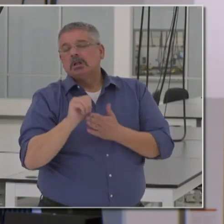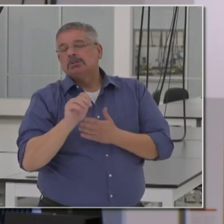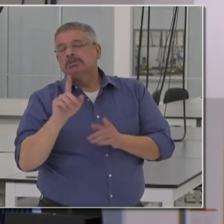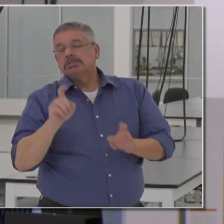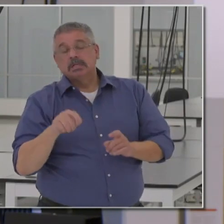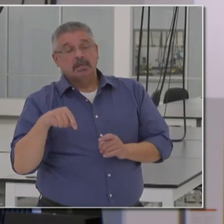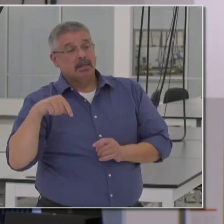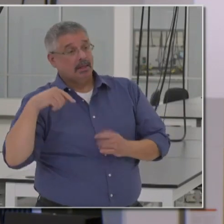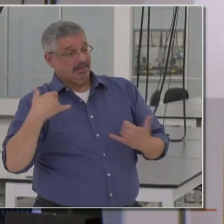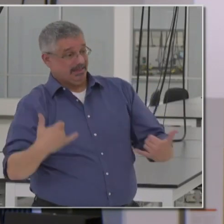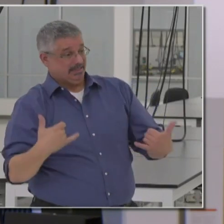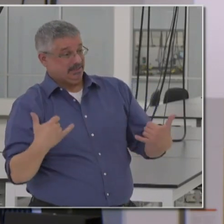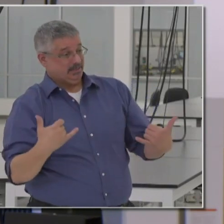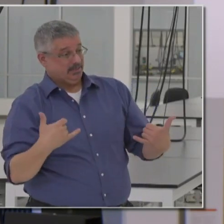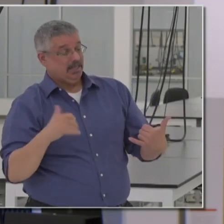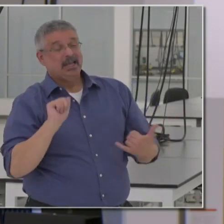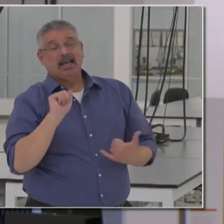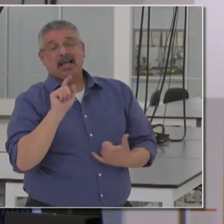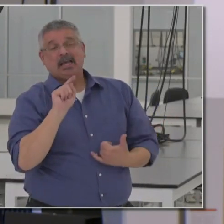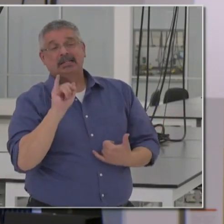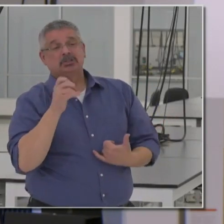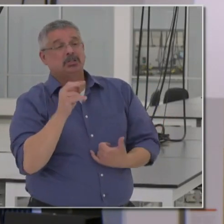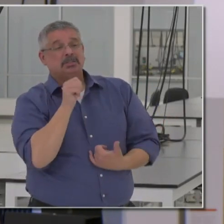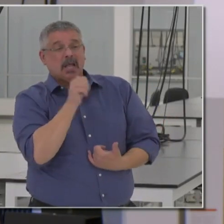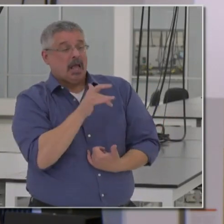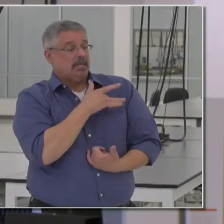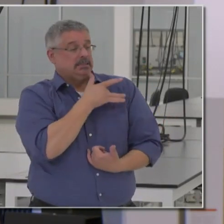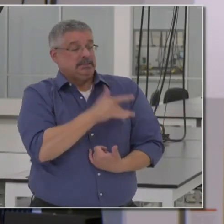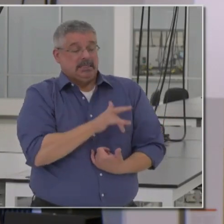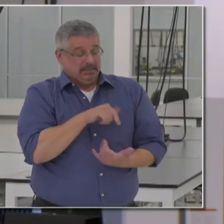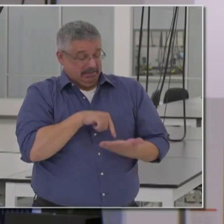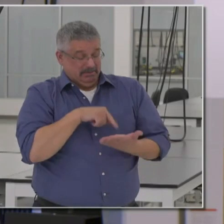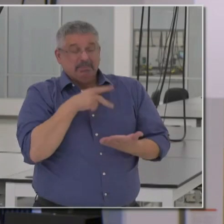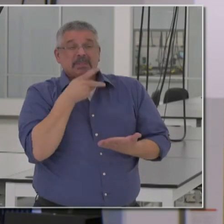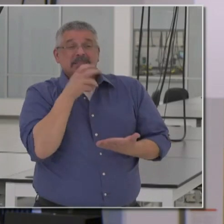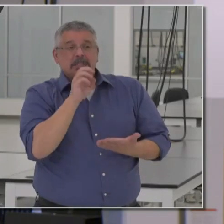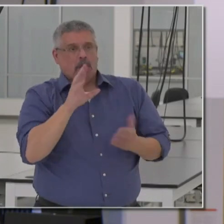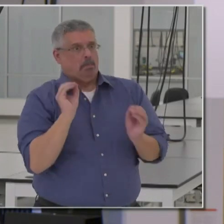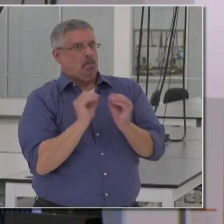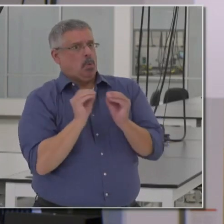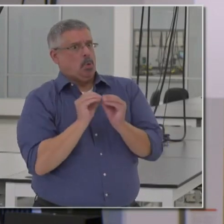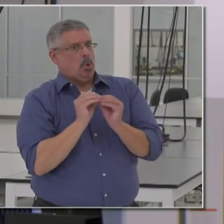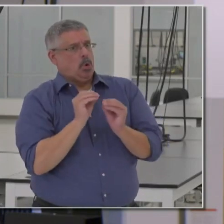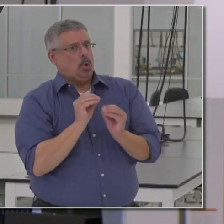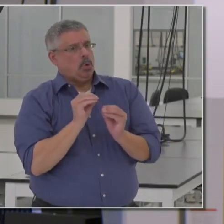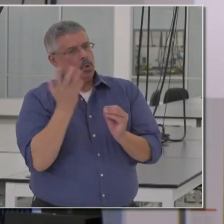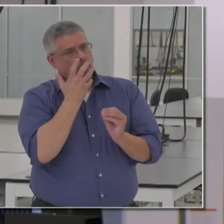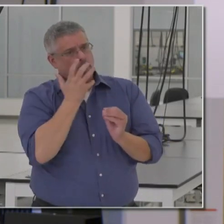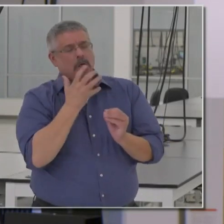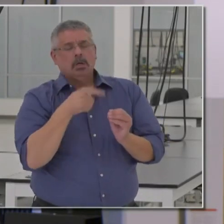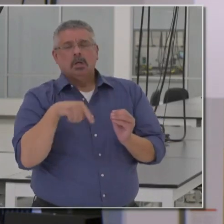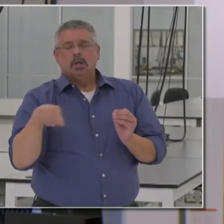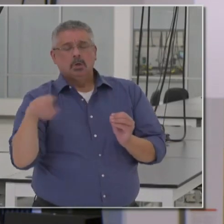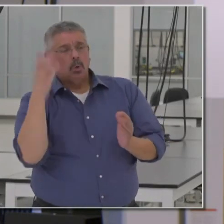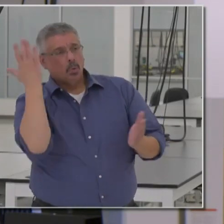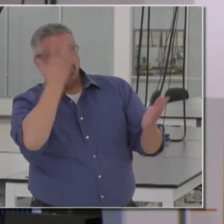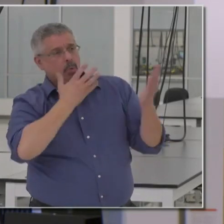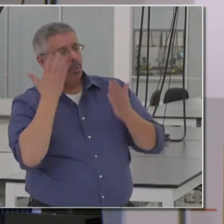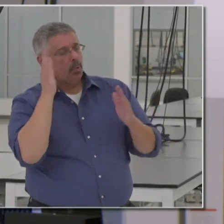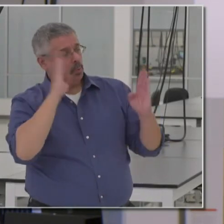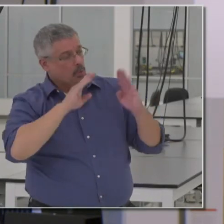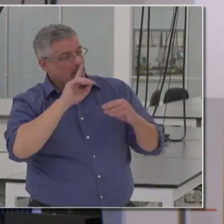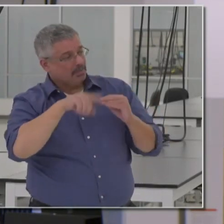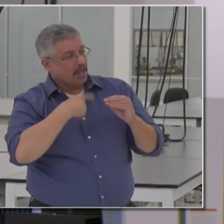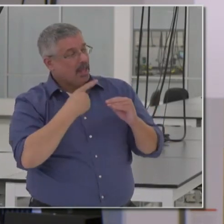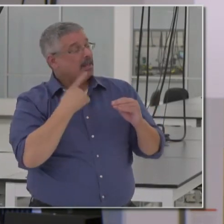At this point, antigen is not as sensitive as PCR and can miss more positives. So were you worried that California is committing